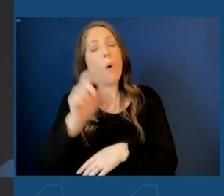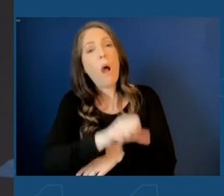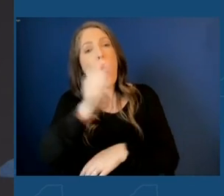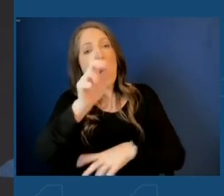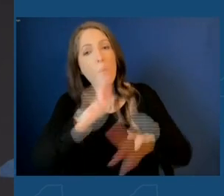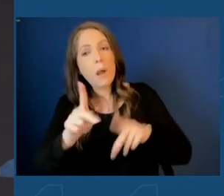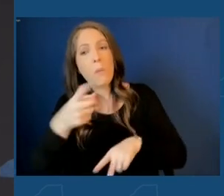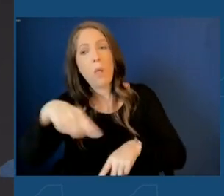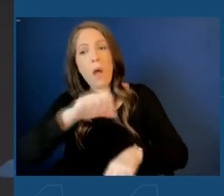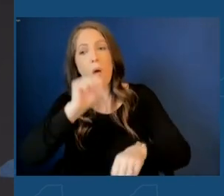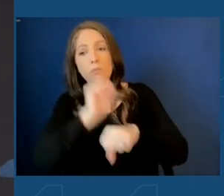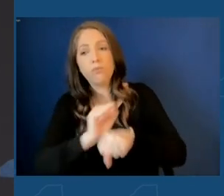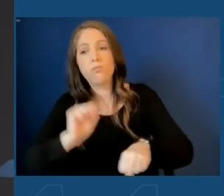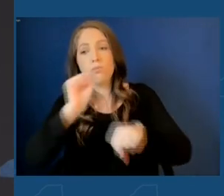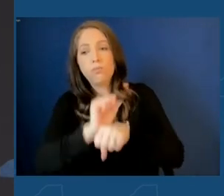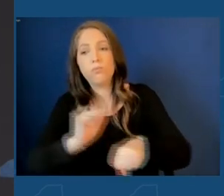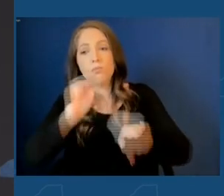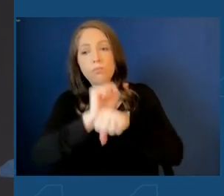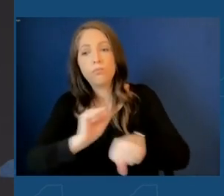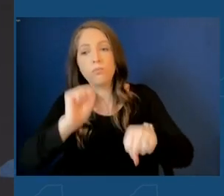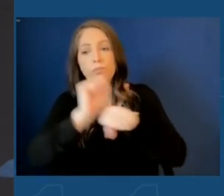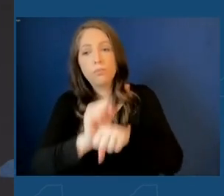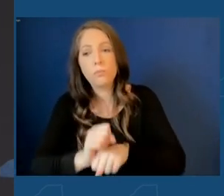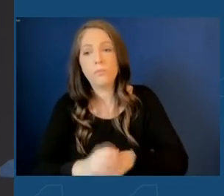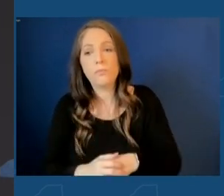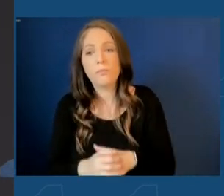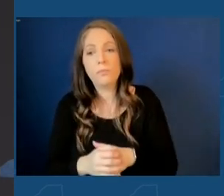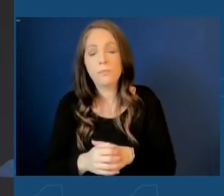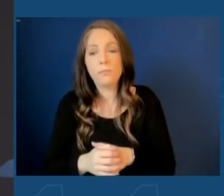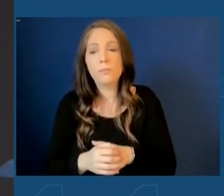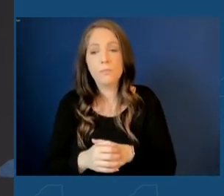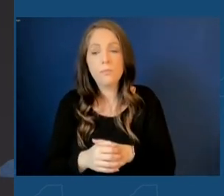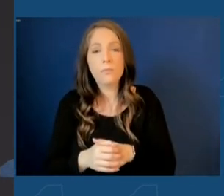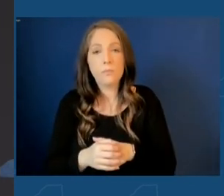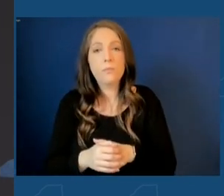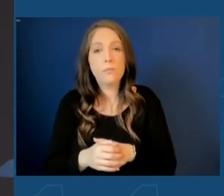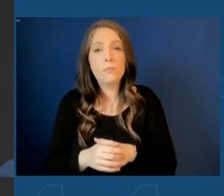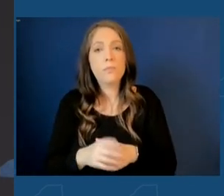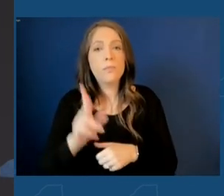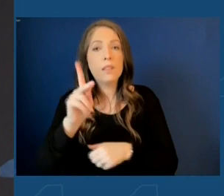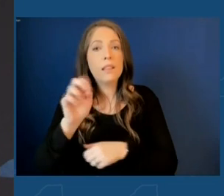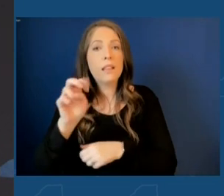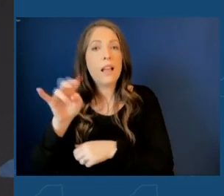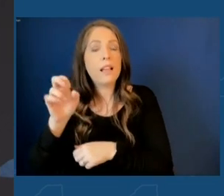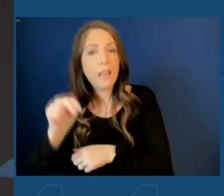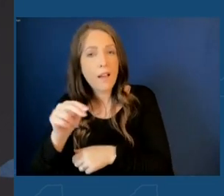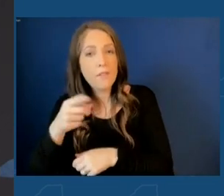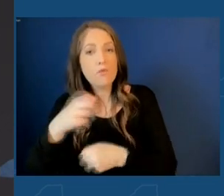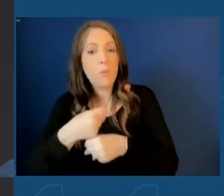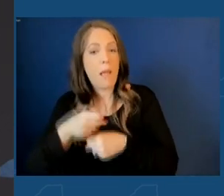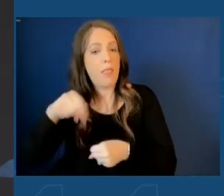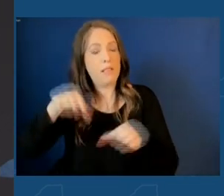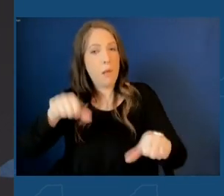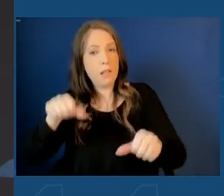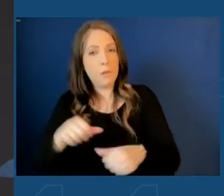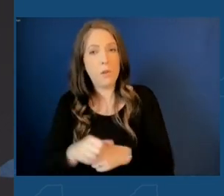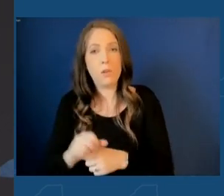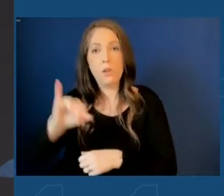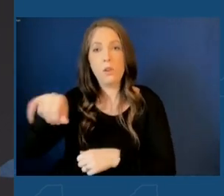single day for almost 15 months to make this project possible. Kevin Yunus, John Cardinal,